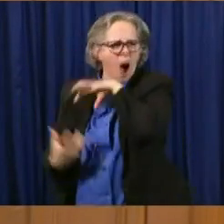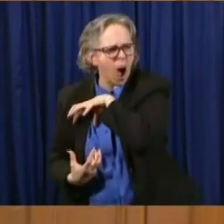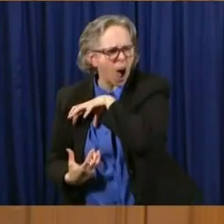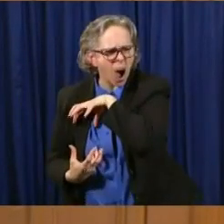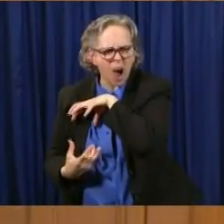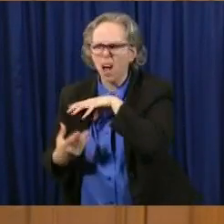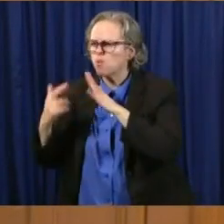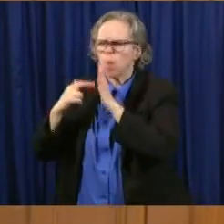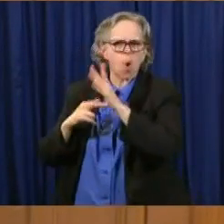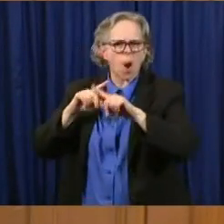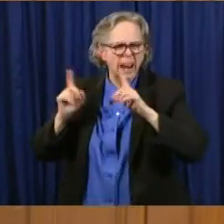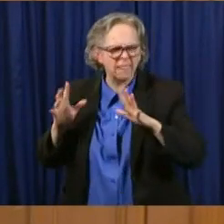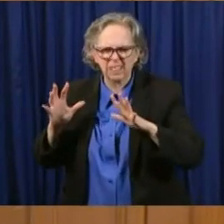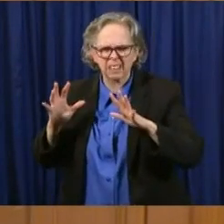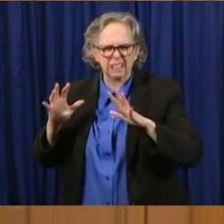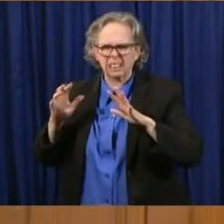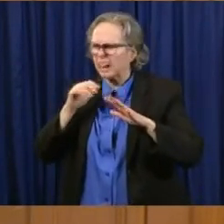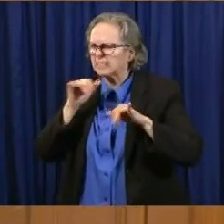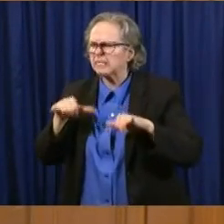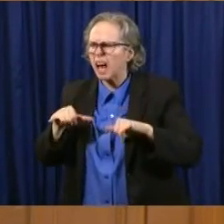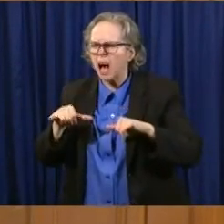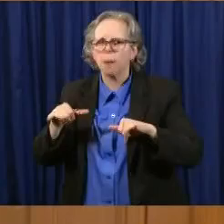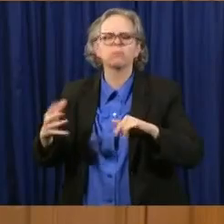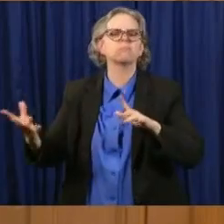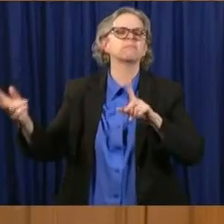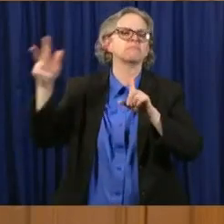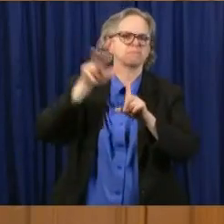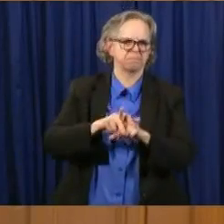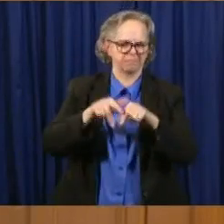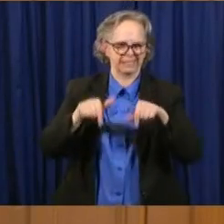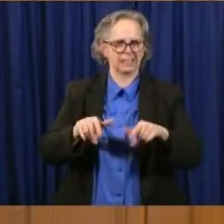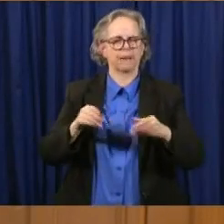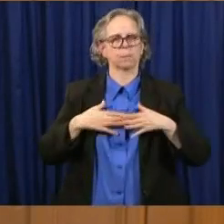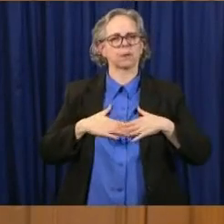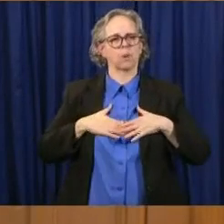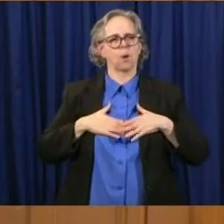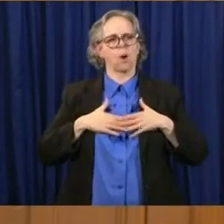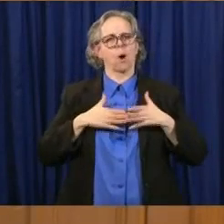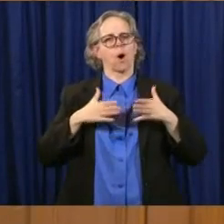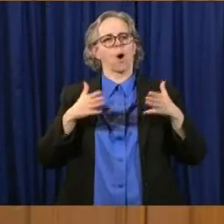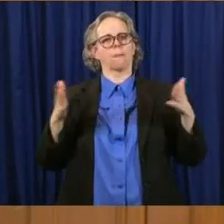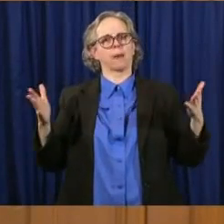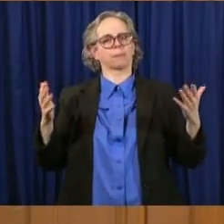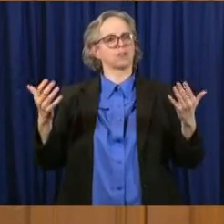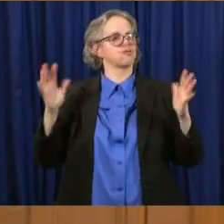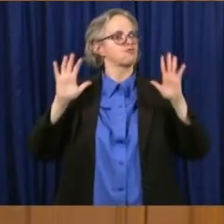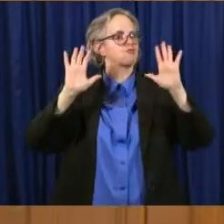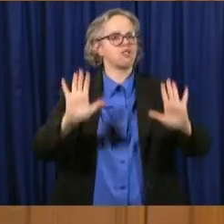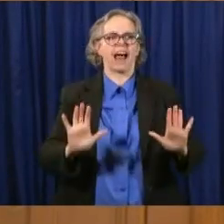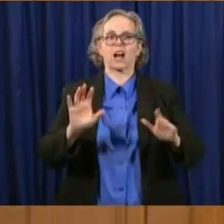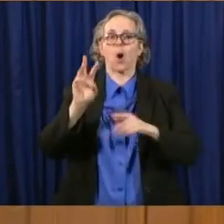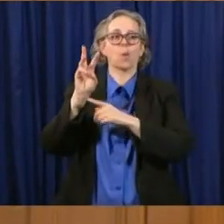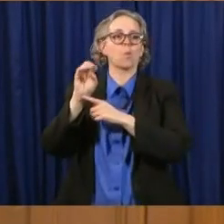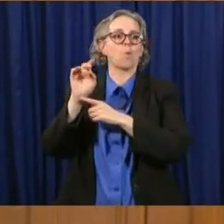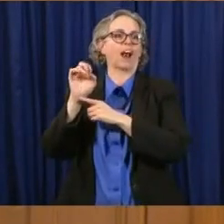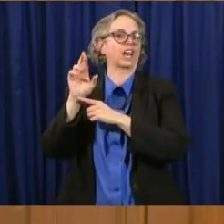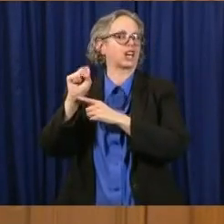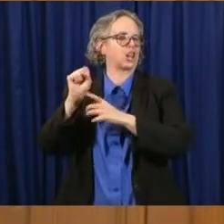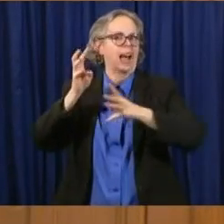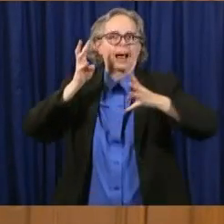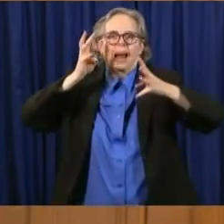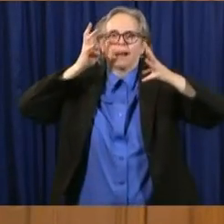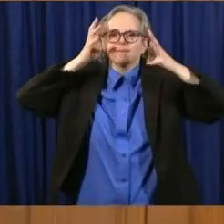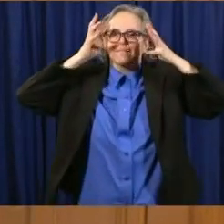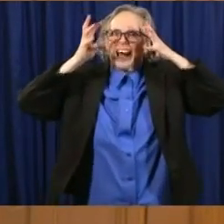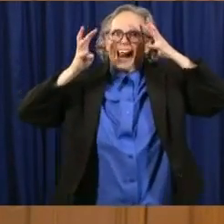that open us up to great wonders and that kind of innovation. And we're seeing that as well. So while these are